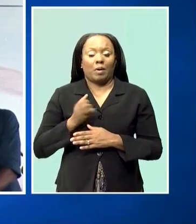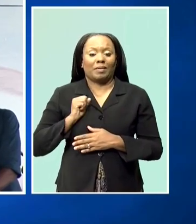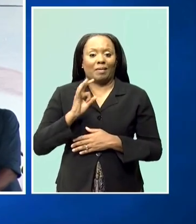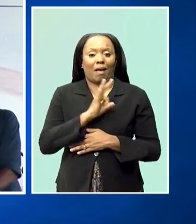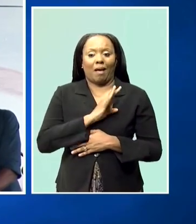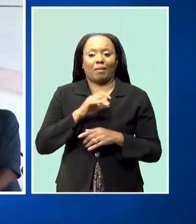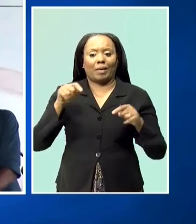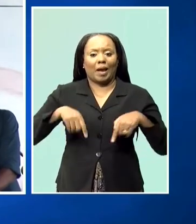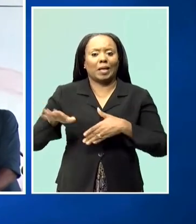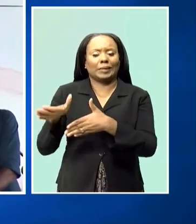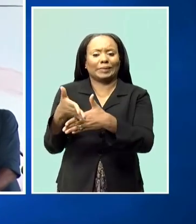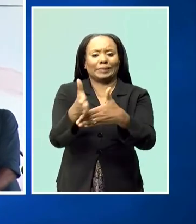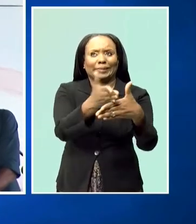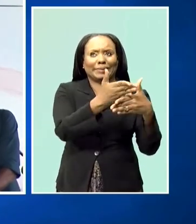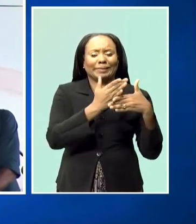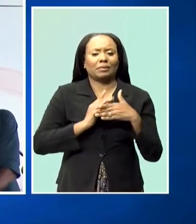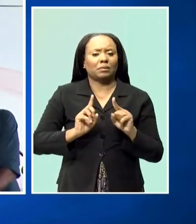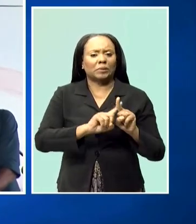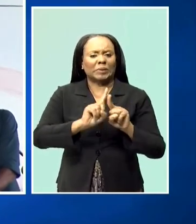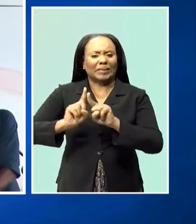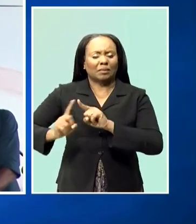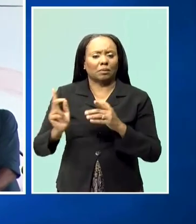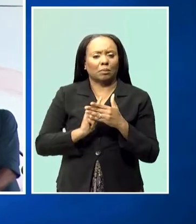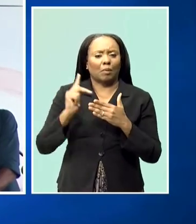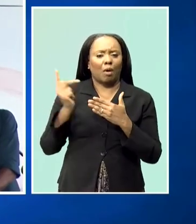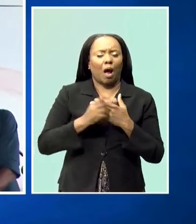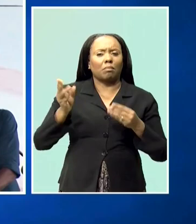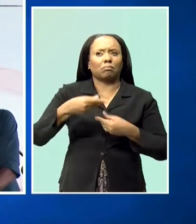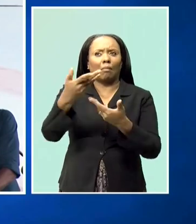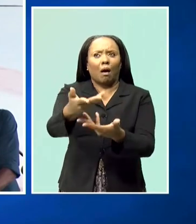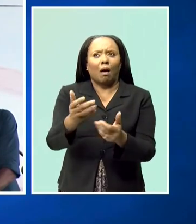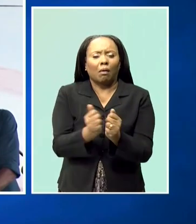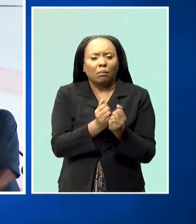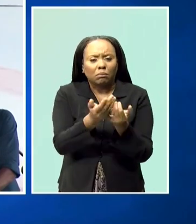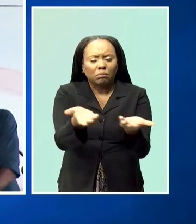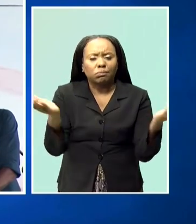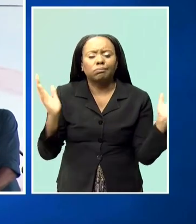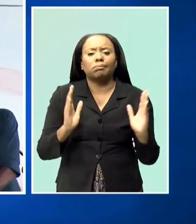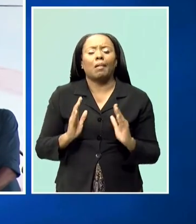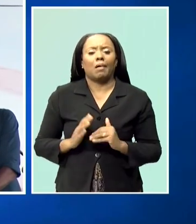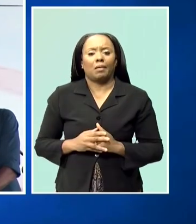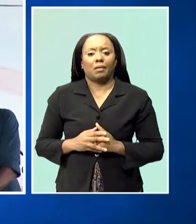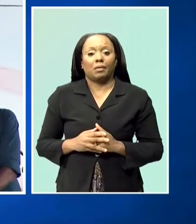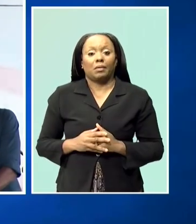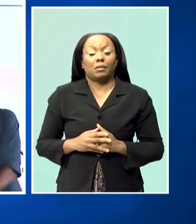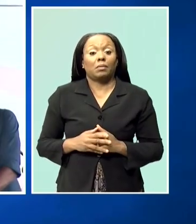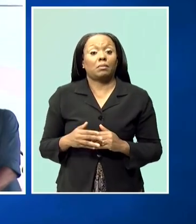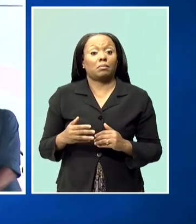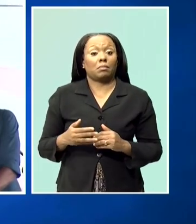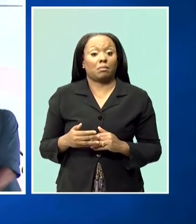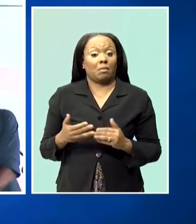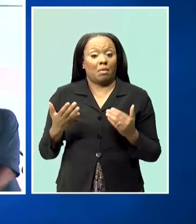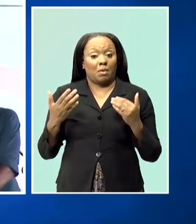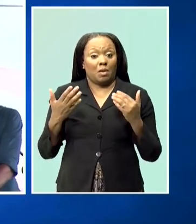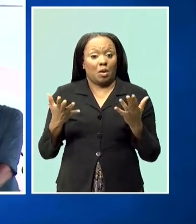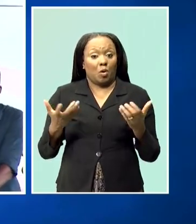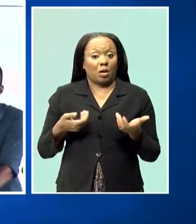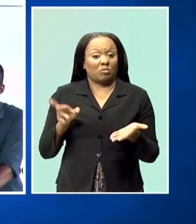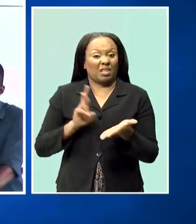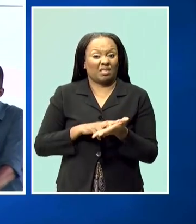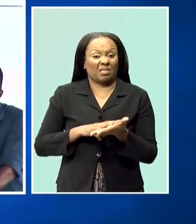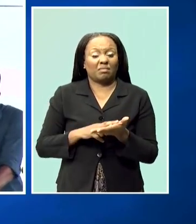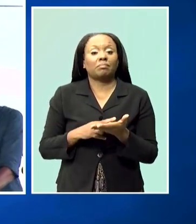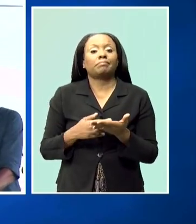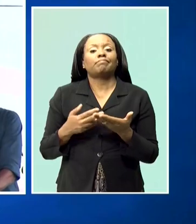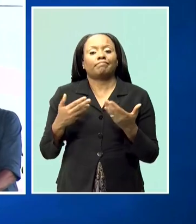programs offered by the different departments. With you, there are registration forms that you can sign